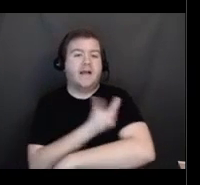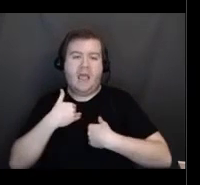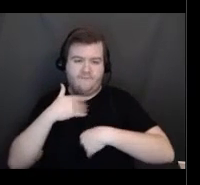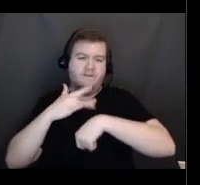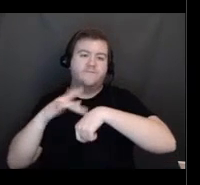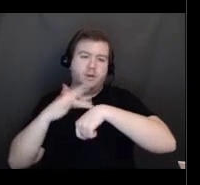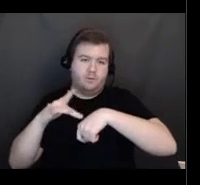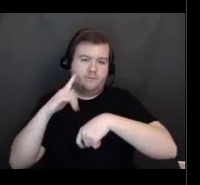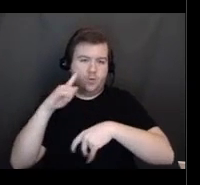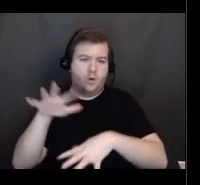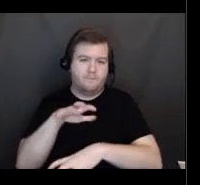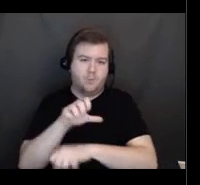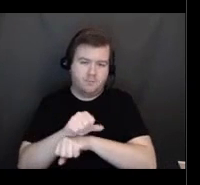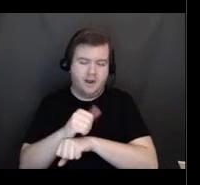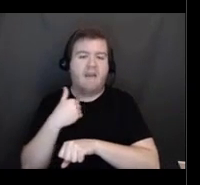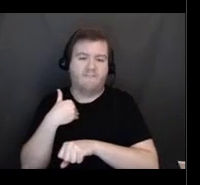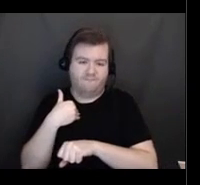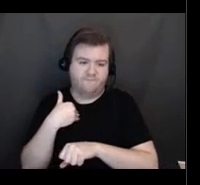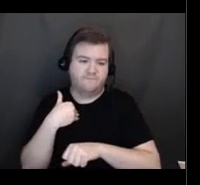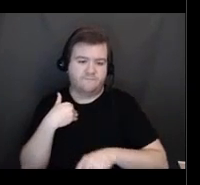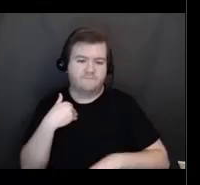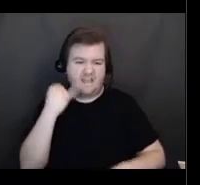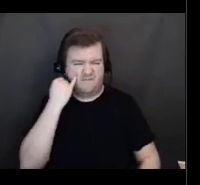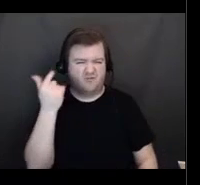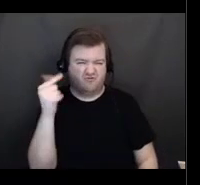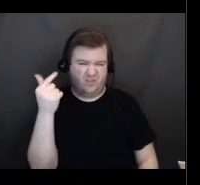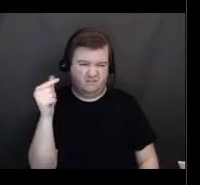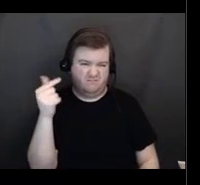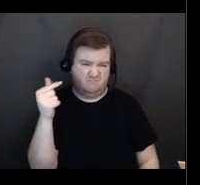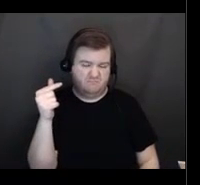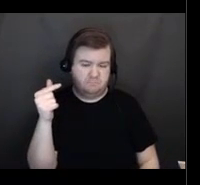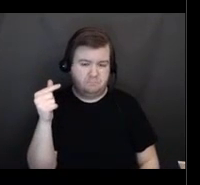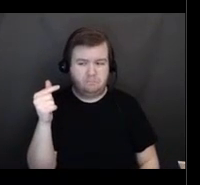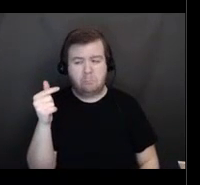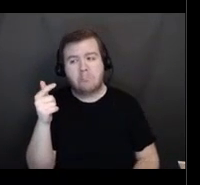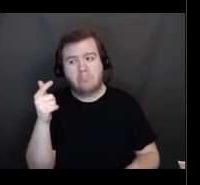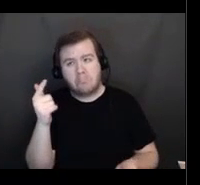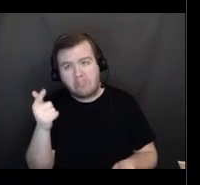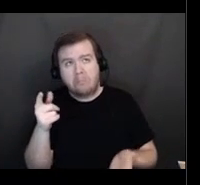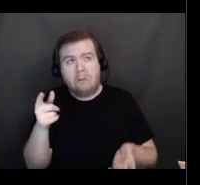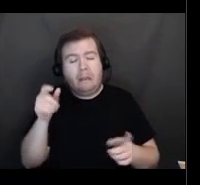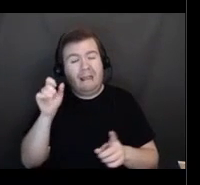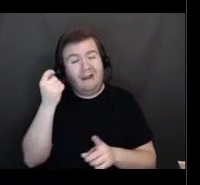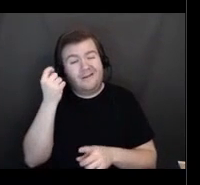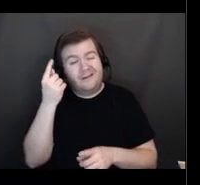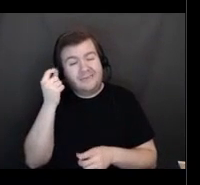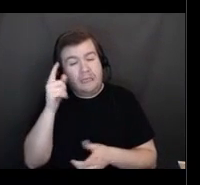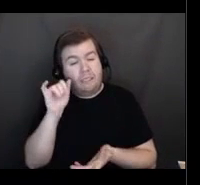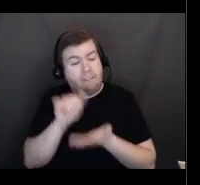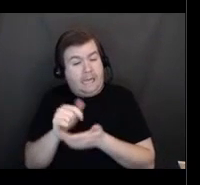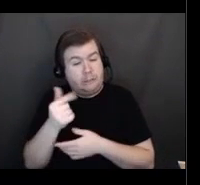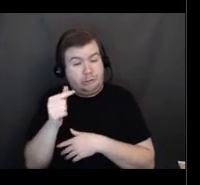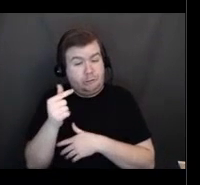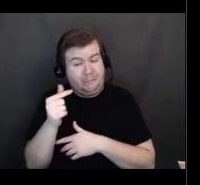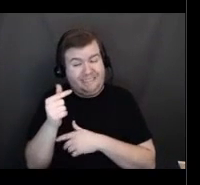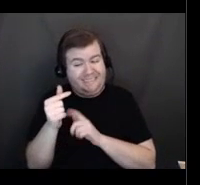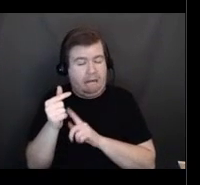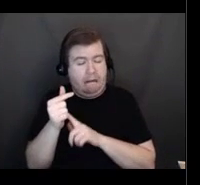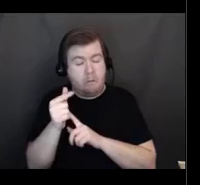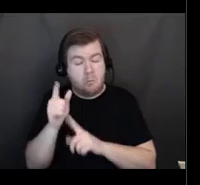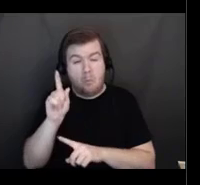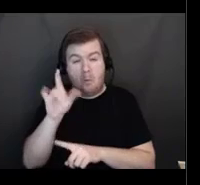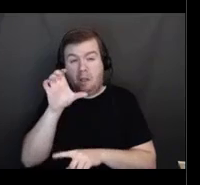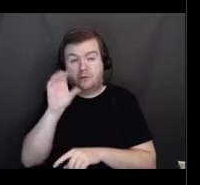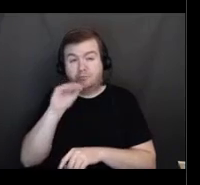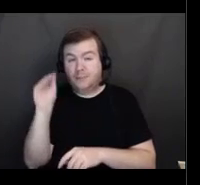make an appointment. It's not always completely up to date. And but it